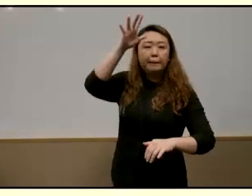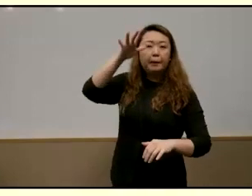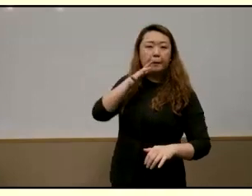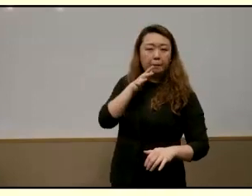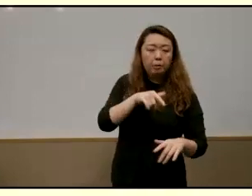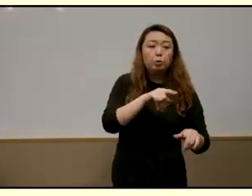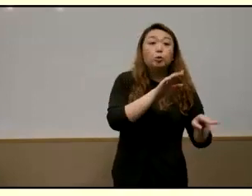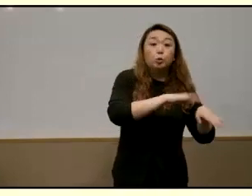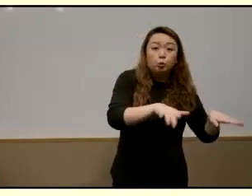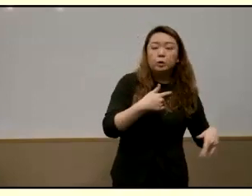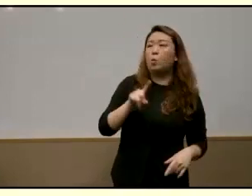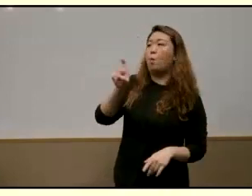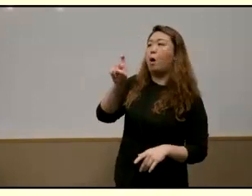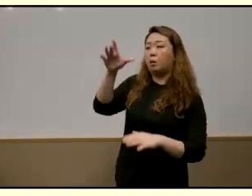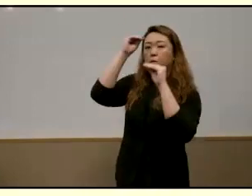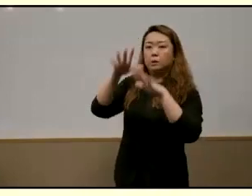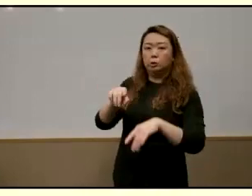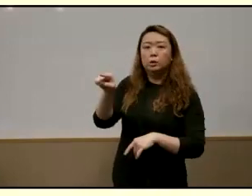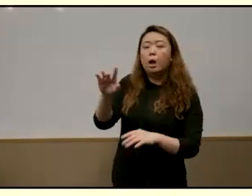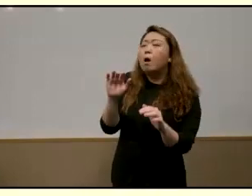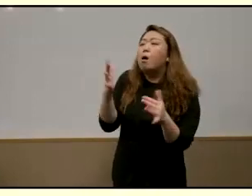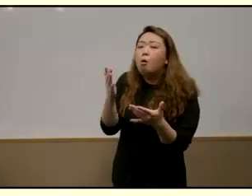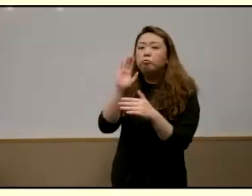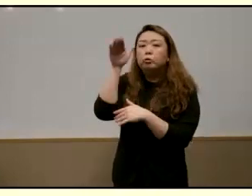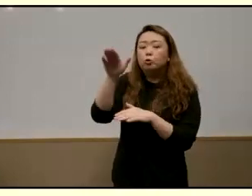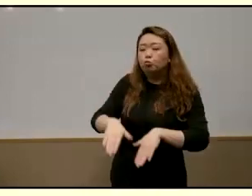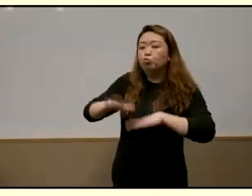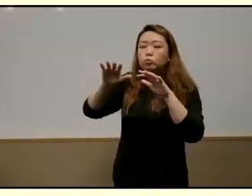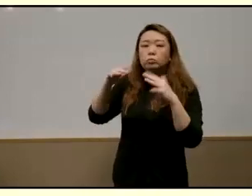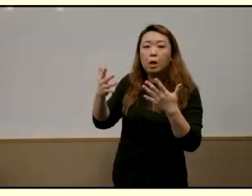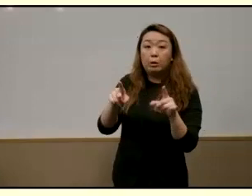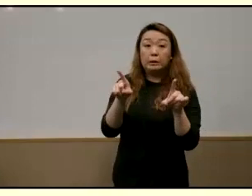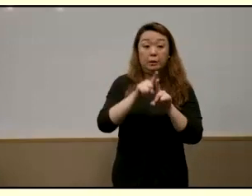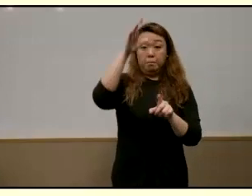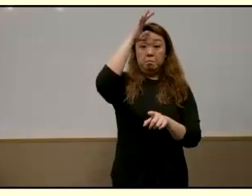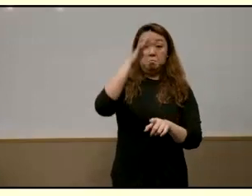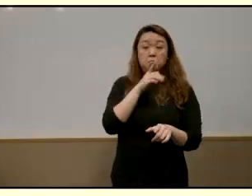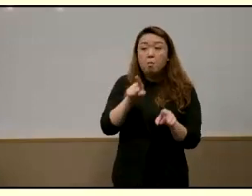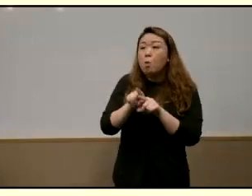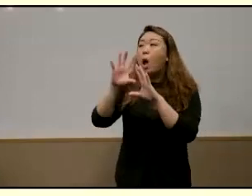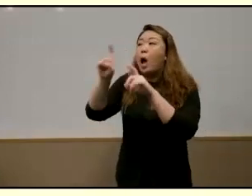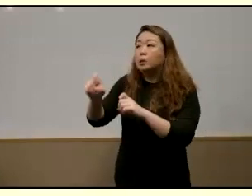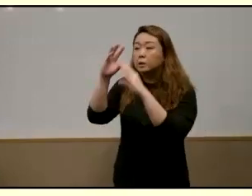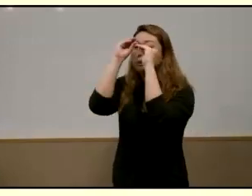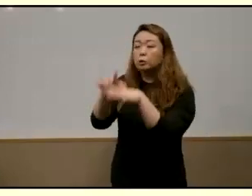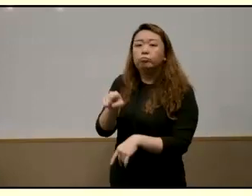and parents would also consult teachers on how to help their children to develop academically and emotionally